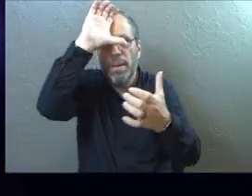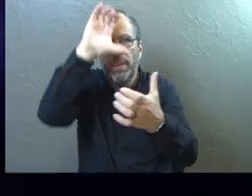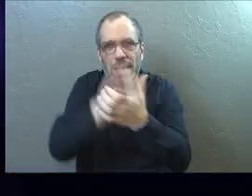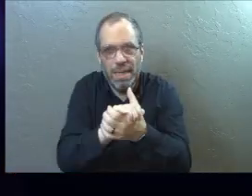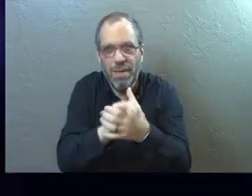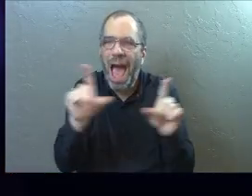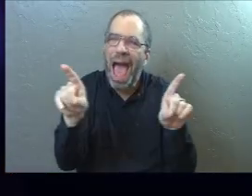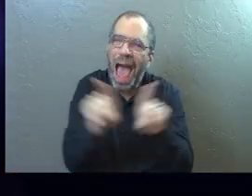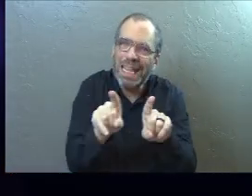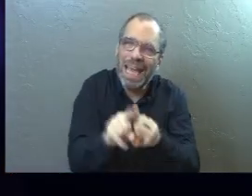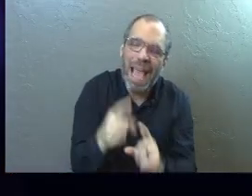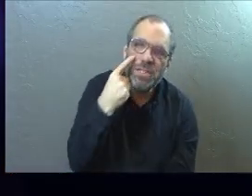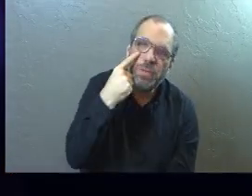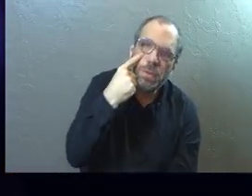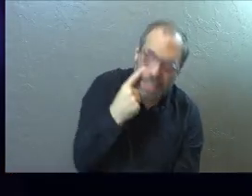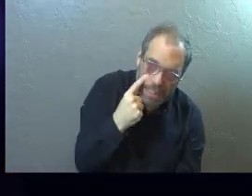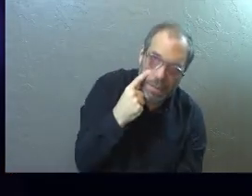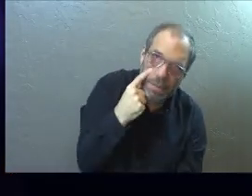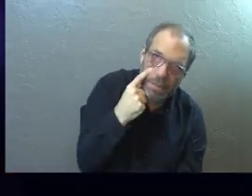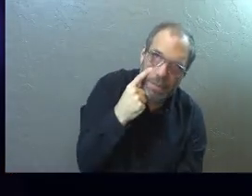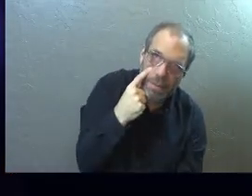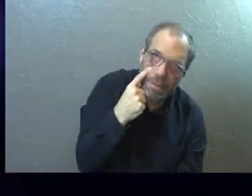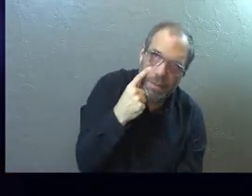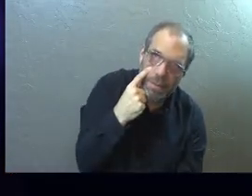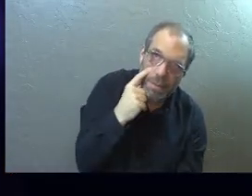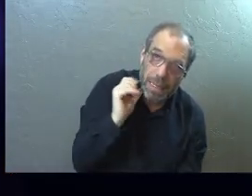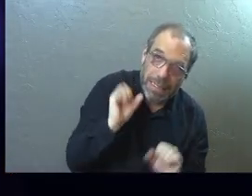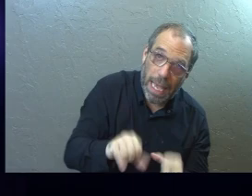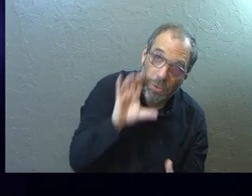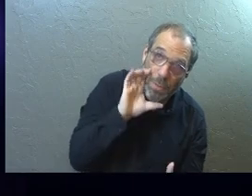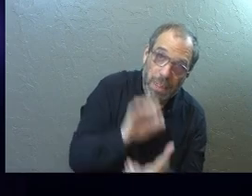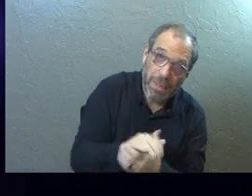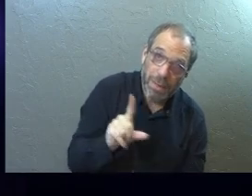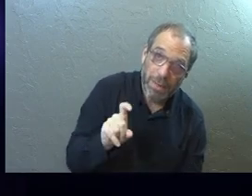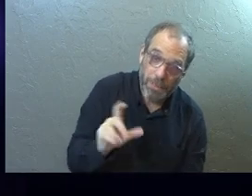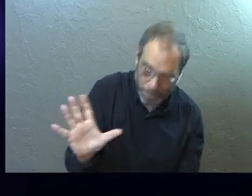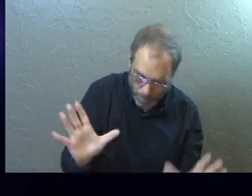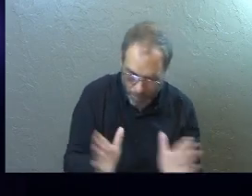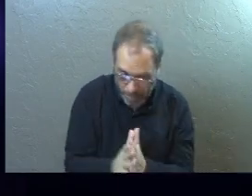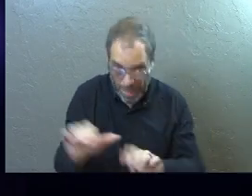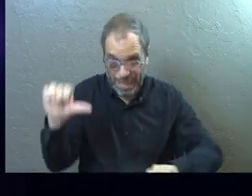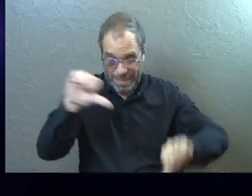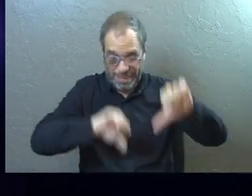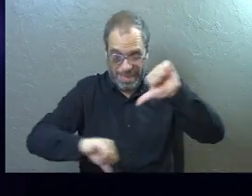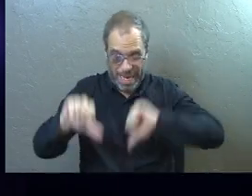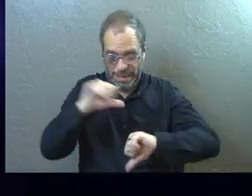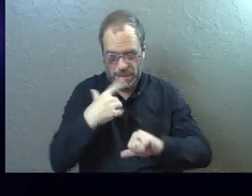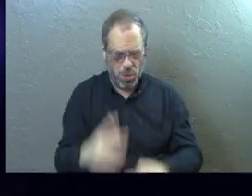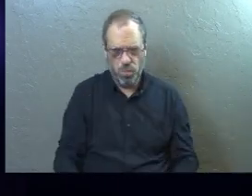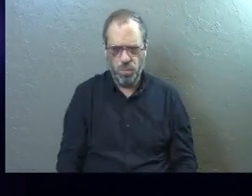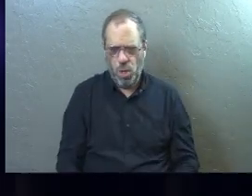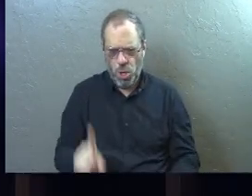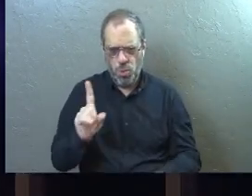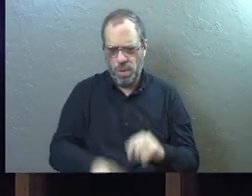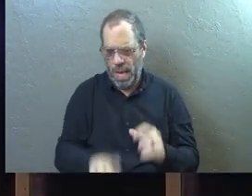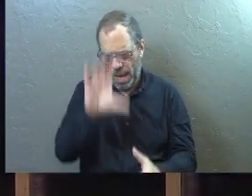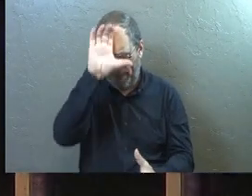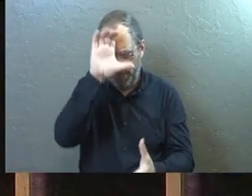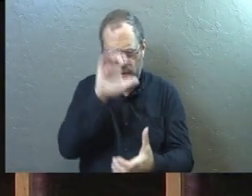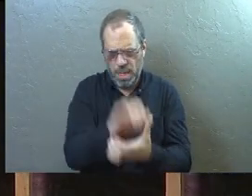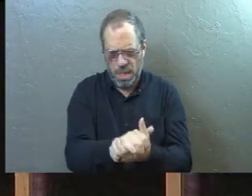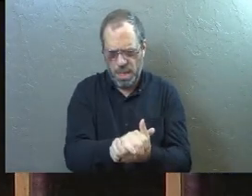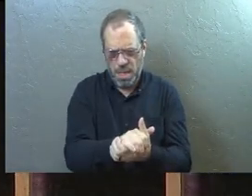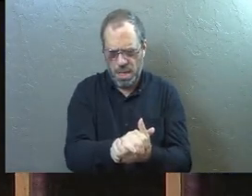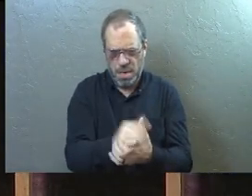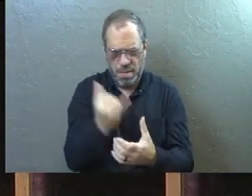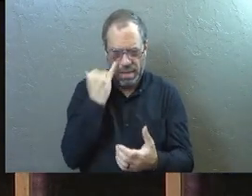credible? Is it plausible? Is it believable? Scientists have this way of saying, you can't believe something.